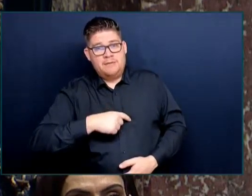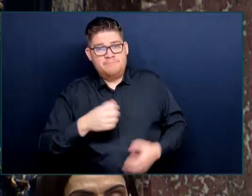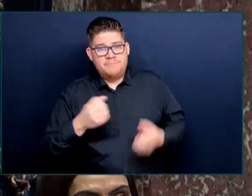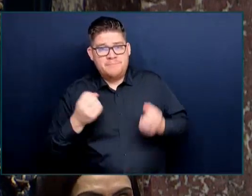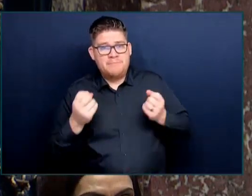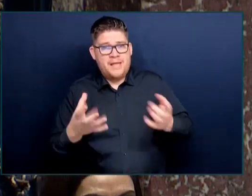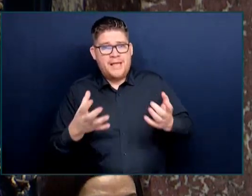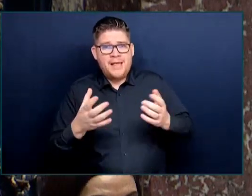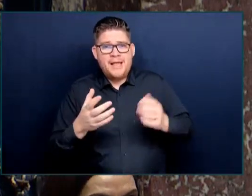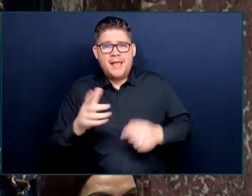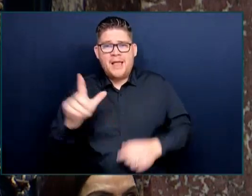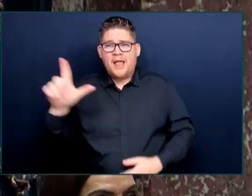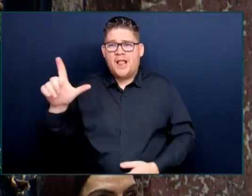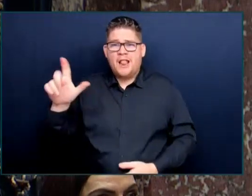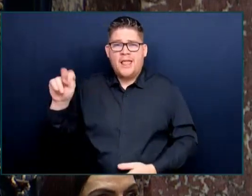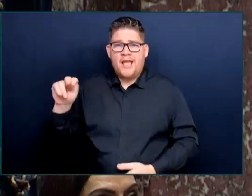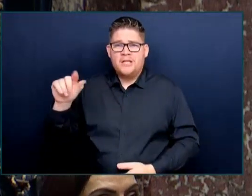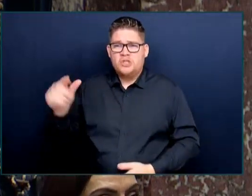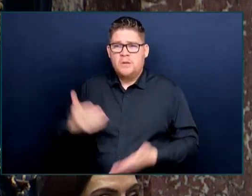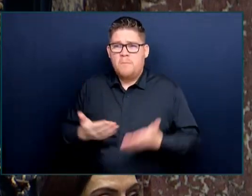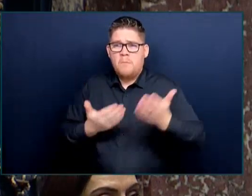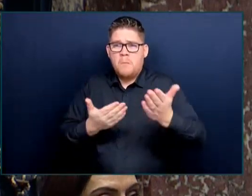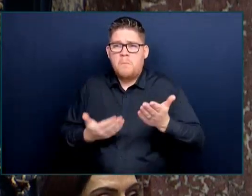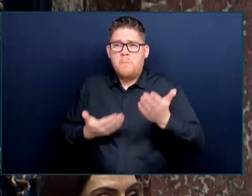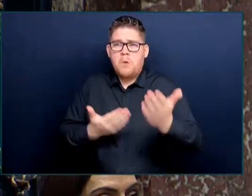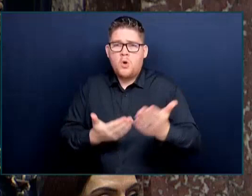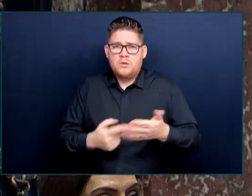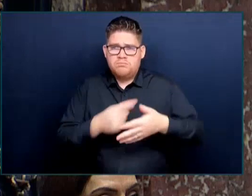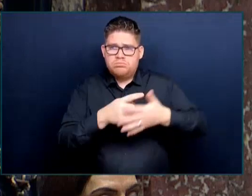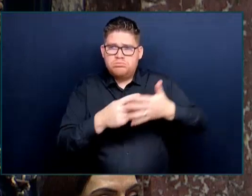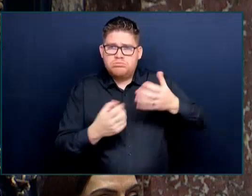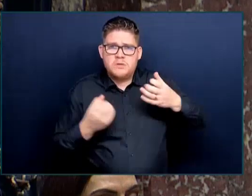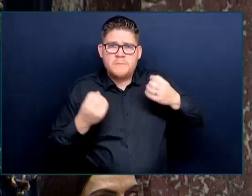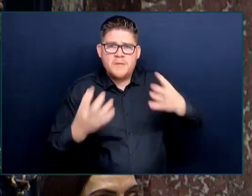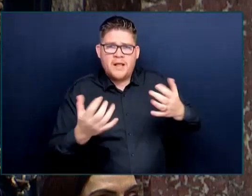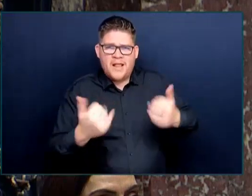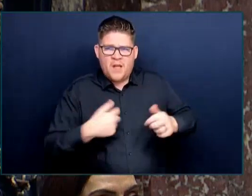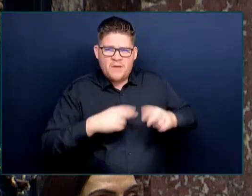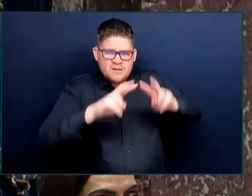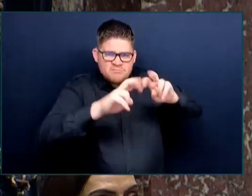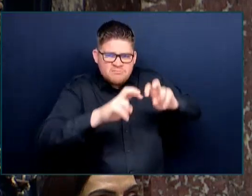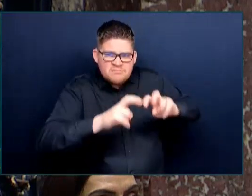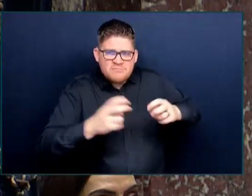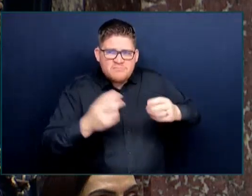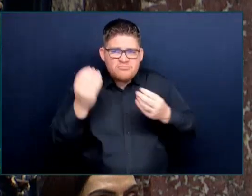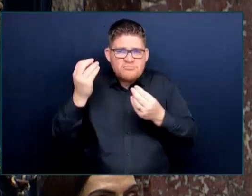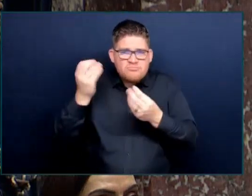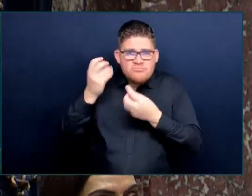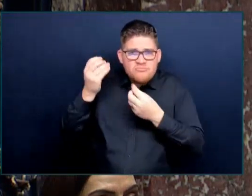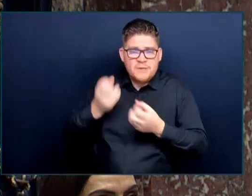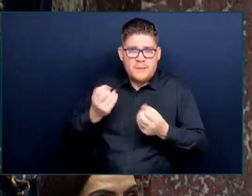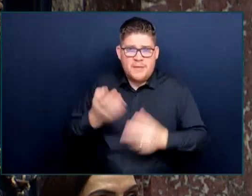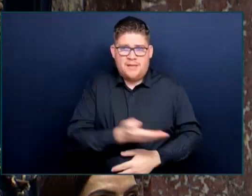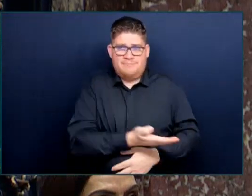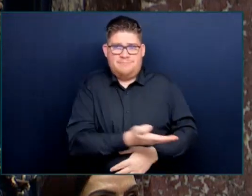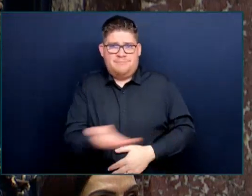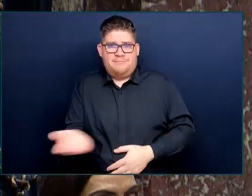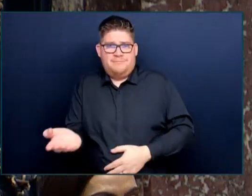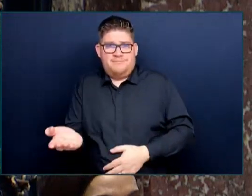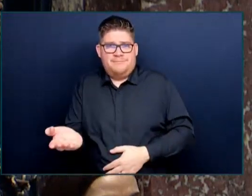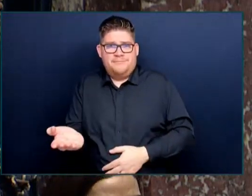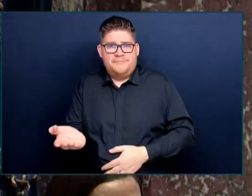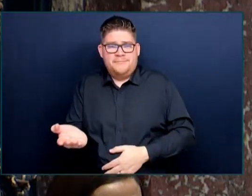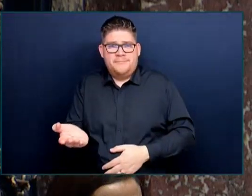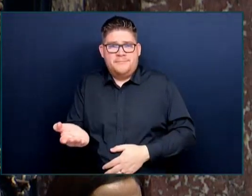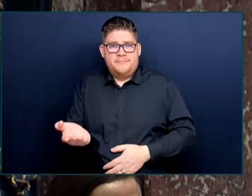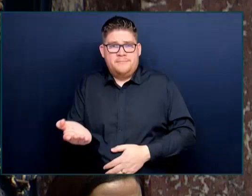speculated upon, many of which are very bullish in the future of LNG in this